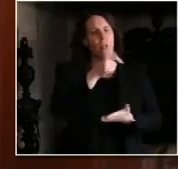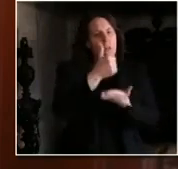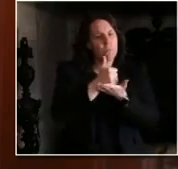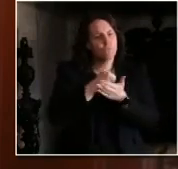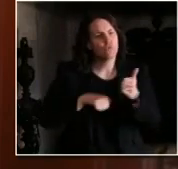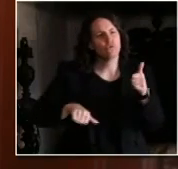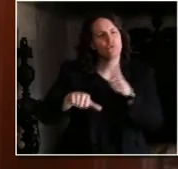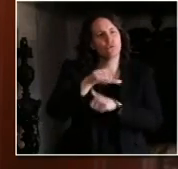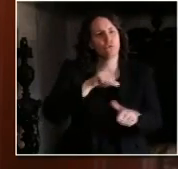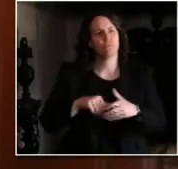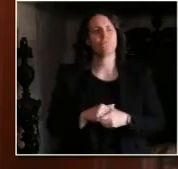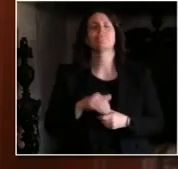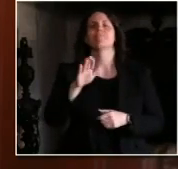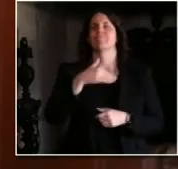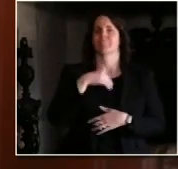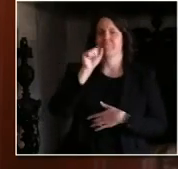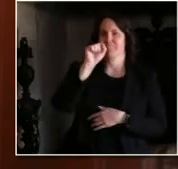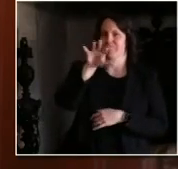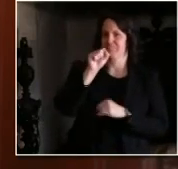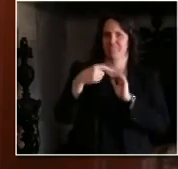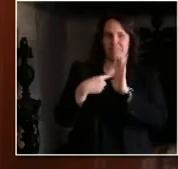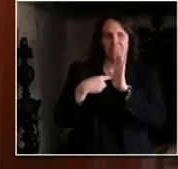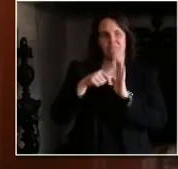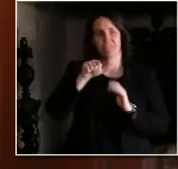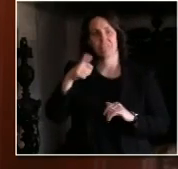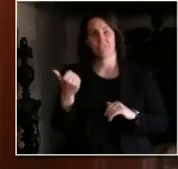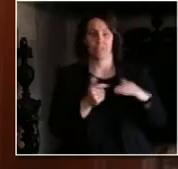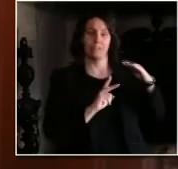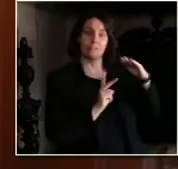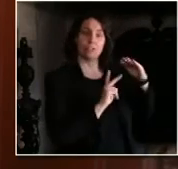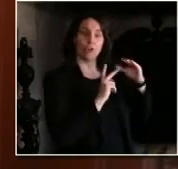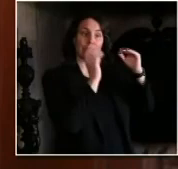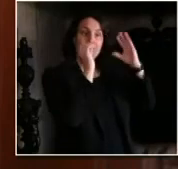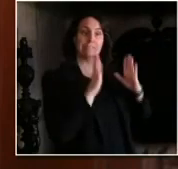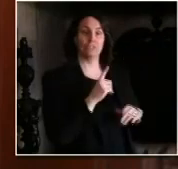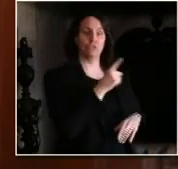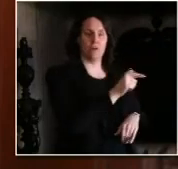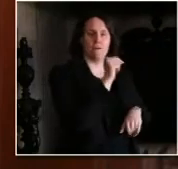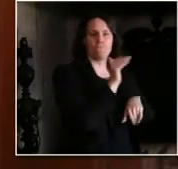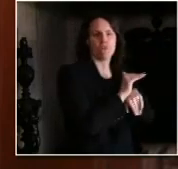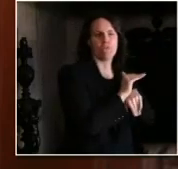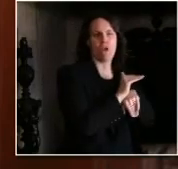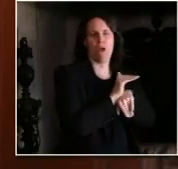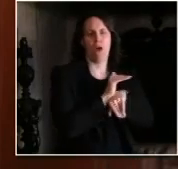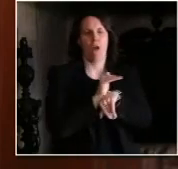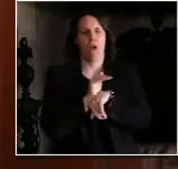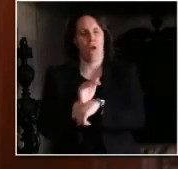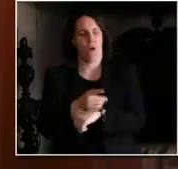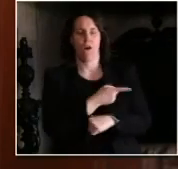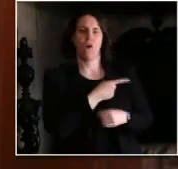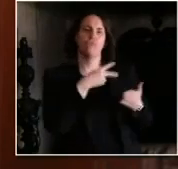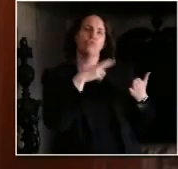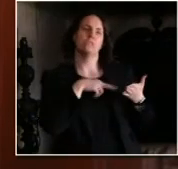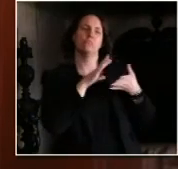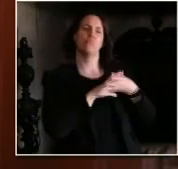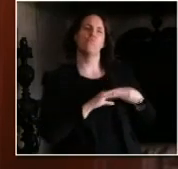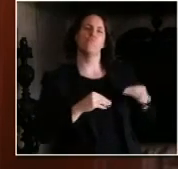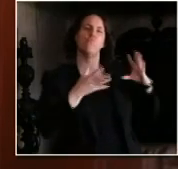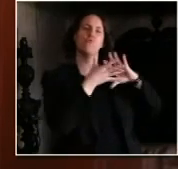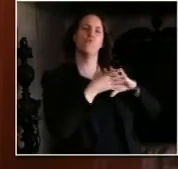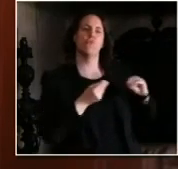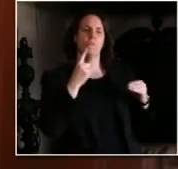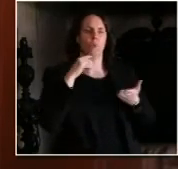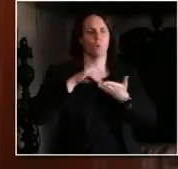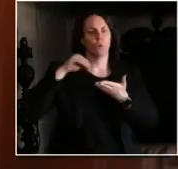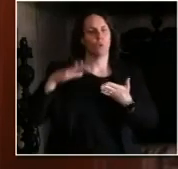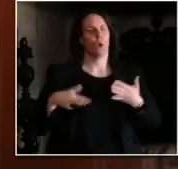night. To the folks across Wisconsin who are picking up groceries for their neighbors, disinfecting hospitals and doctors'